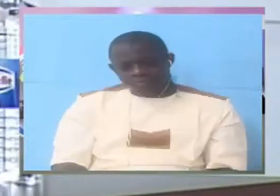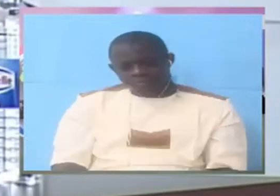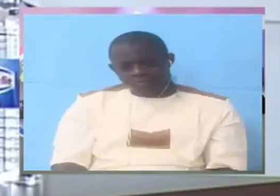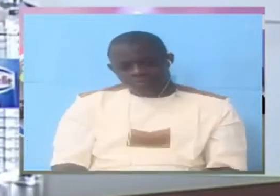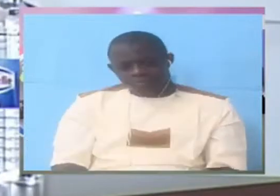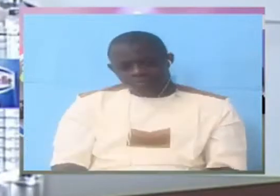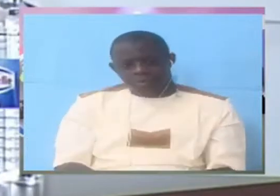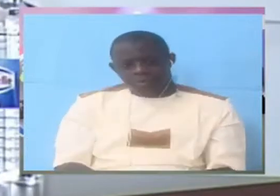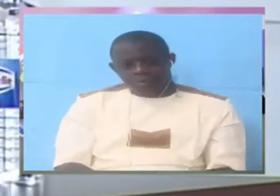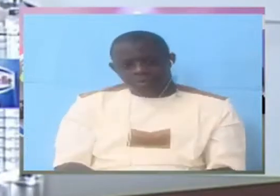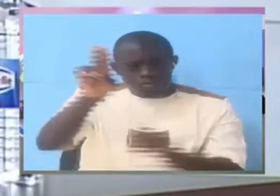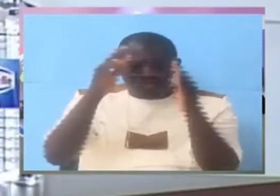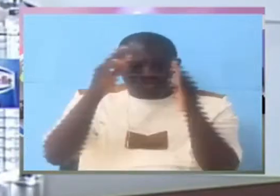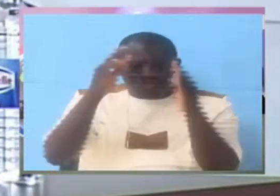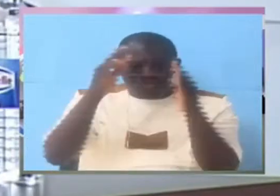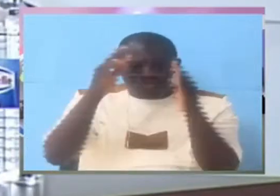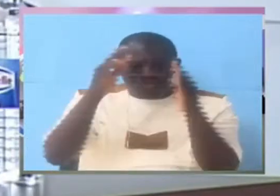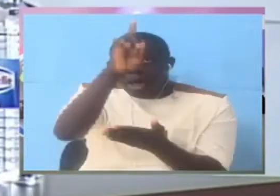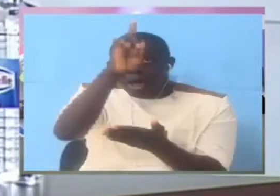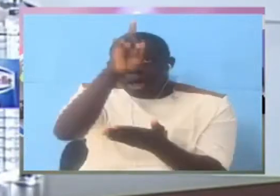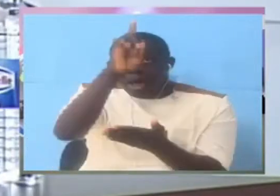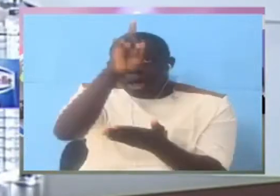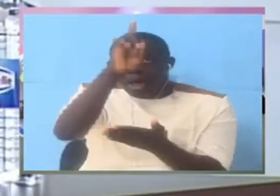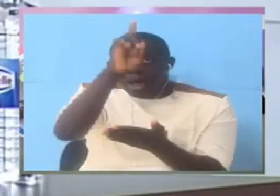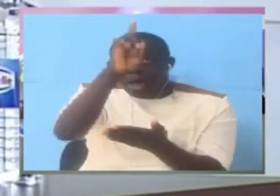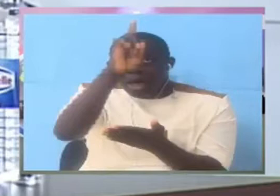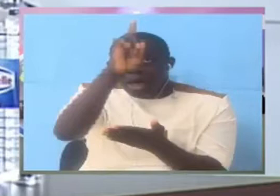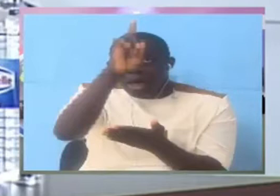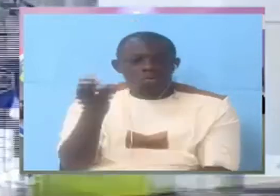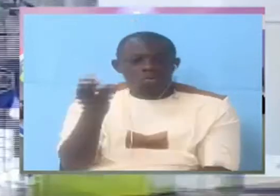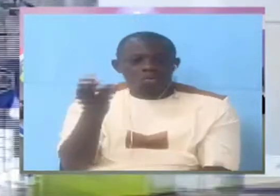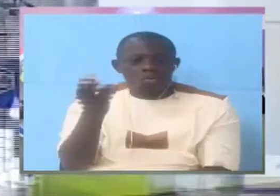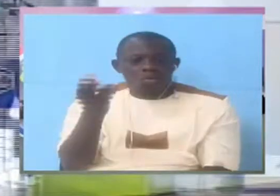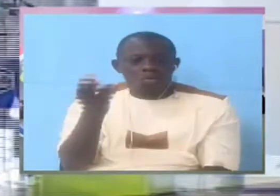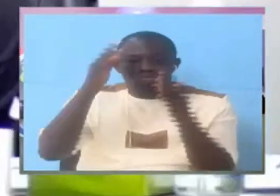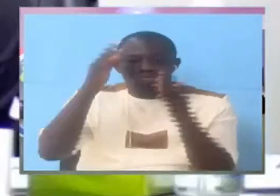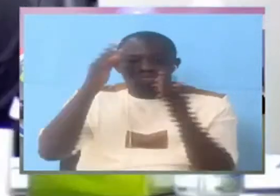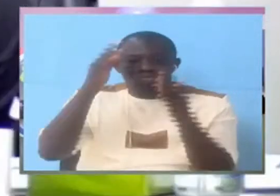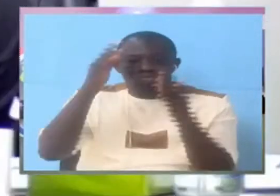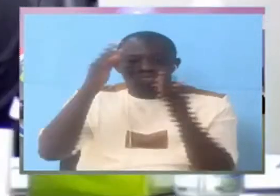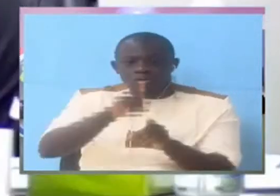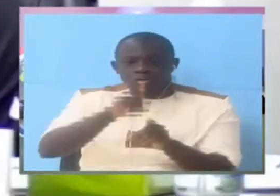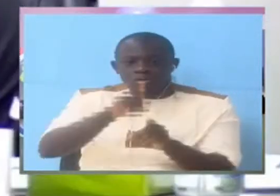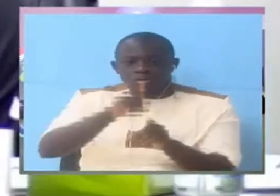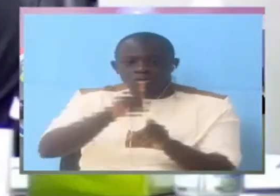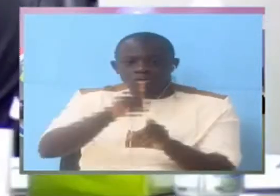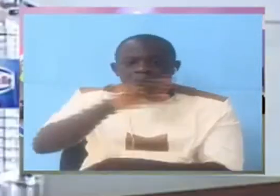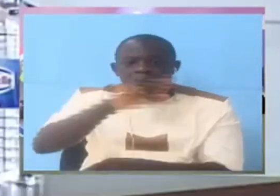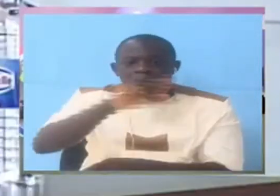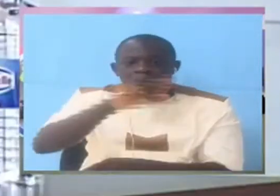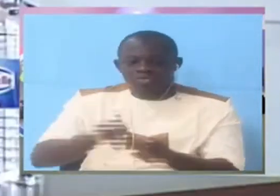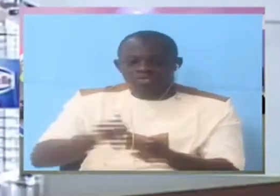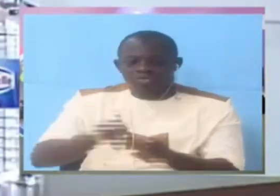So you don't know God? No. You don't know God? No. Do you? Yes, I know. What's his name? He's the creator.